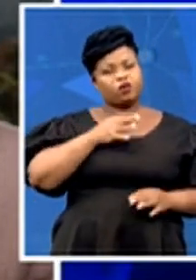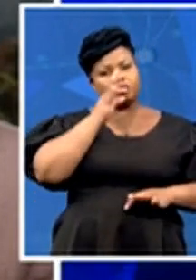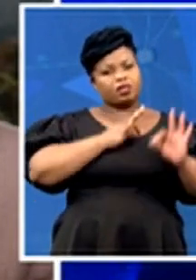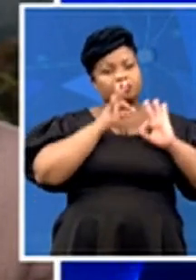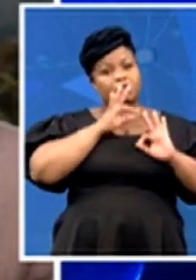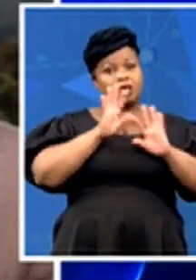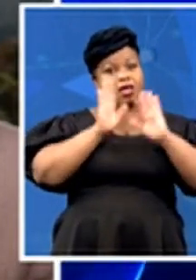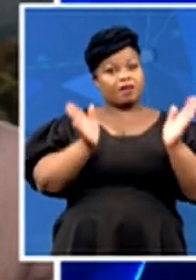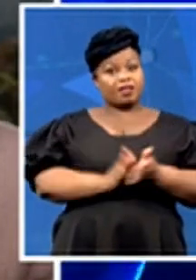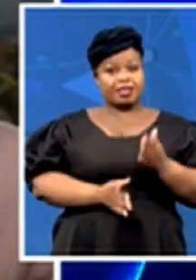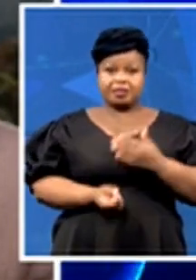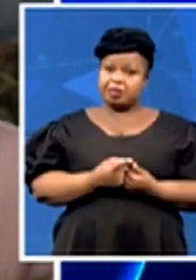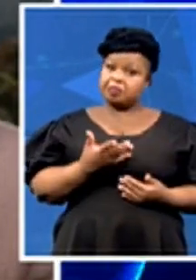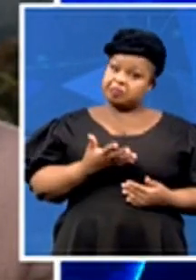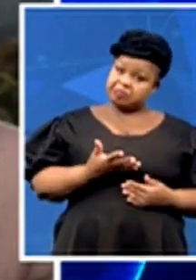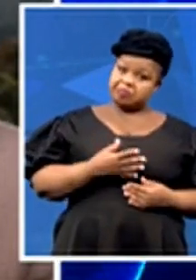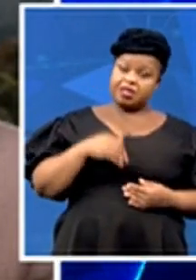in afghanistan on this momentous day contact information afghanistan m Thank you.